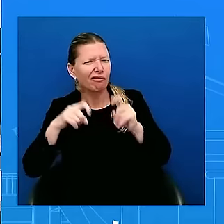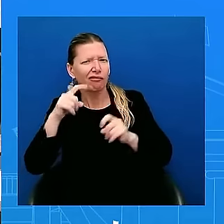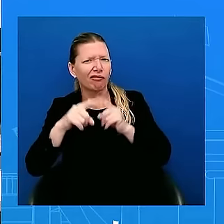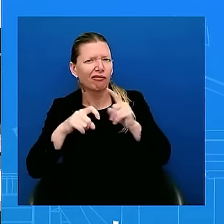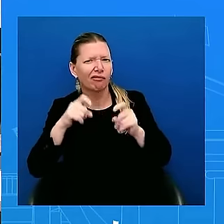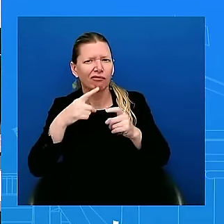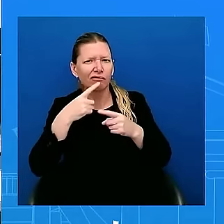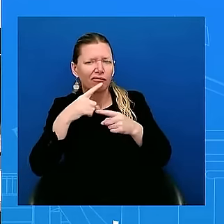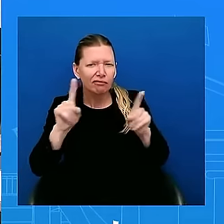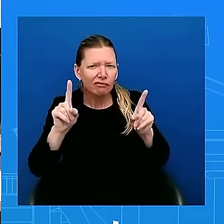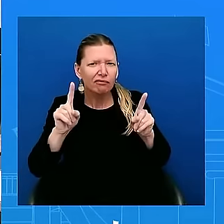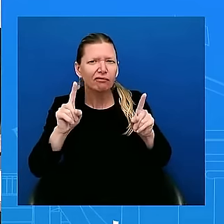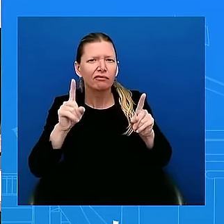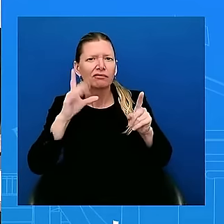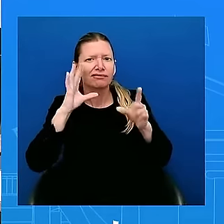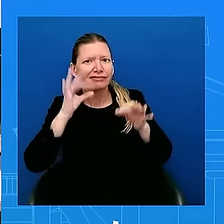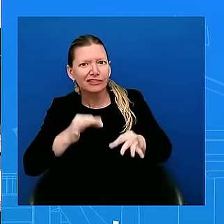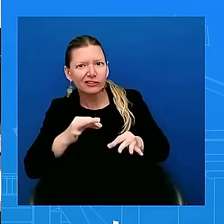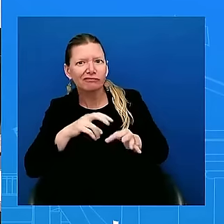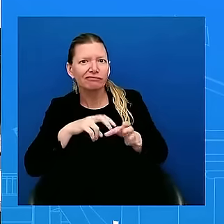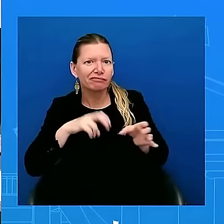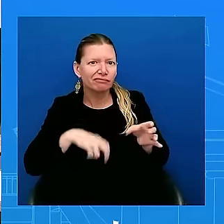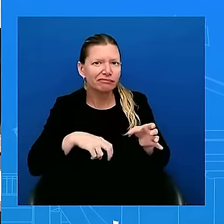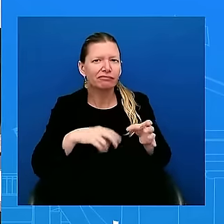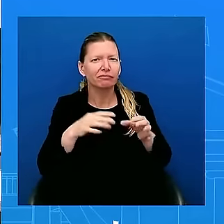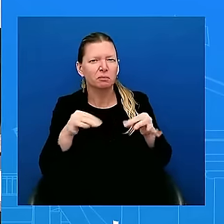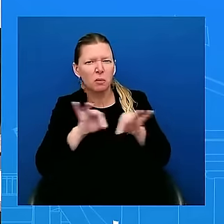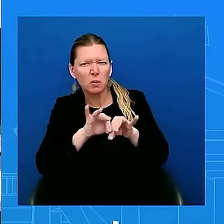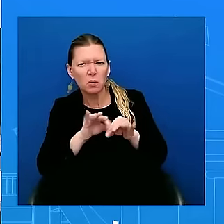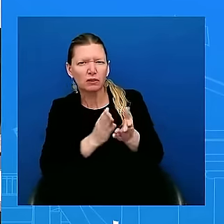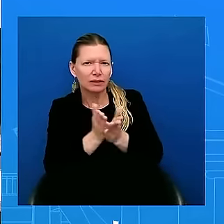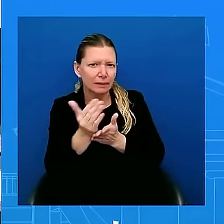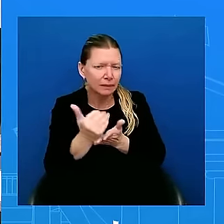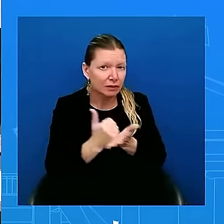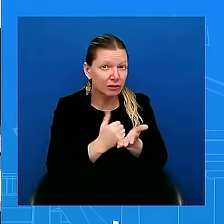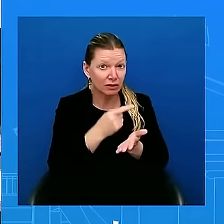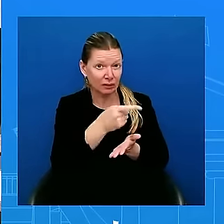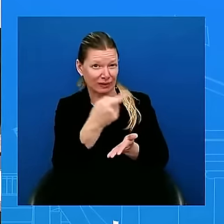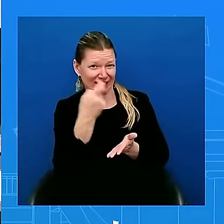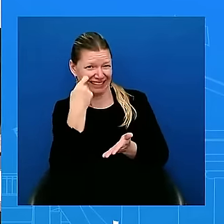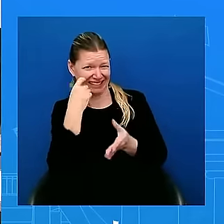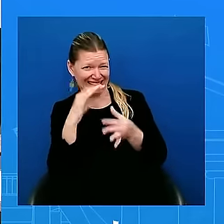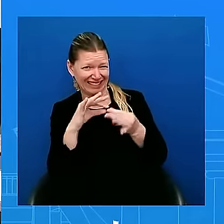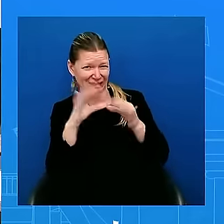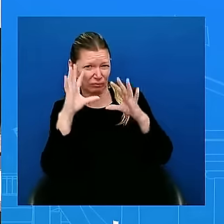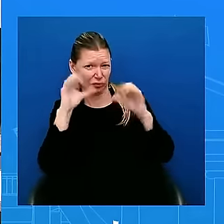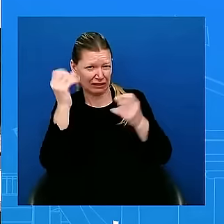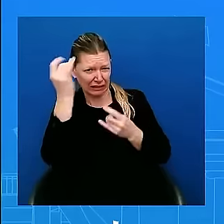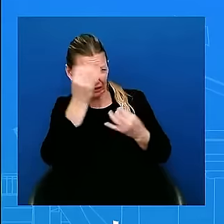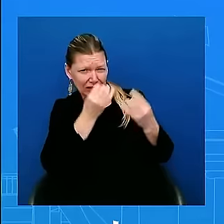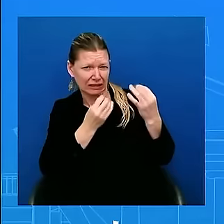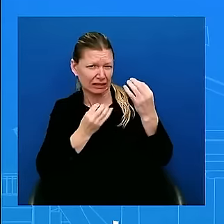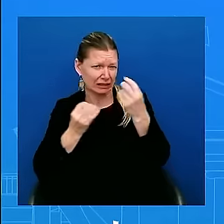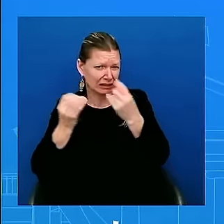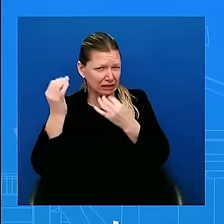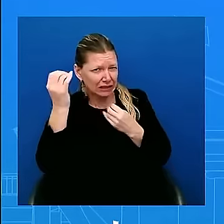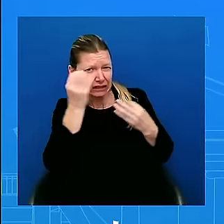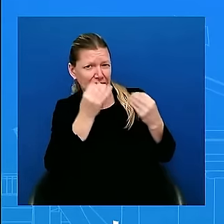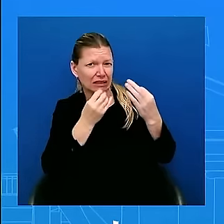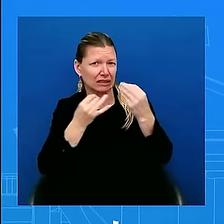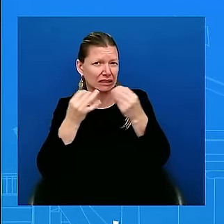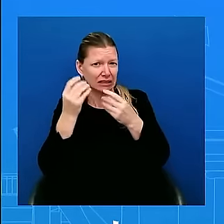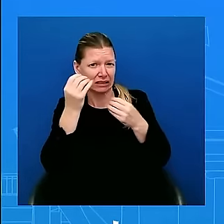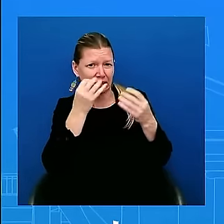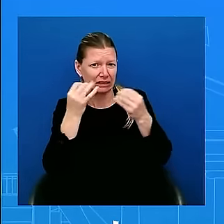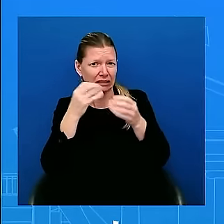decision to exit the race but also yesterday you said that he made a decision on Saturday night and prior to that the right there's there's I think you could still think